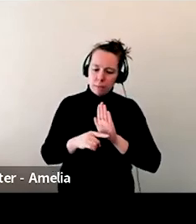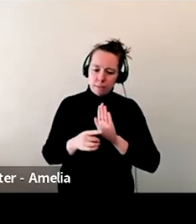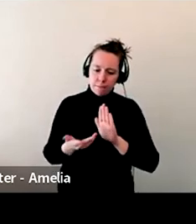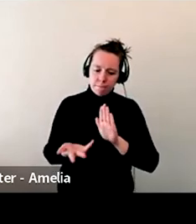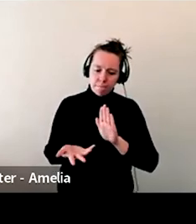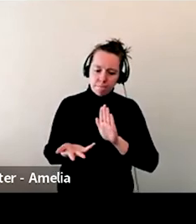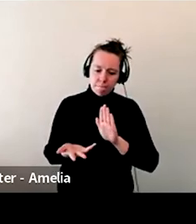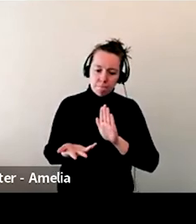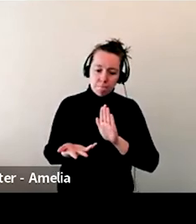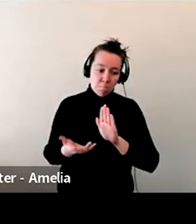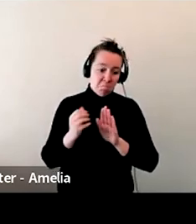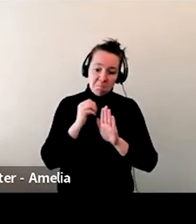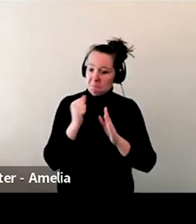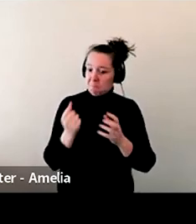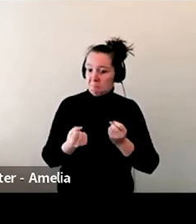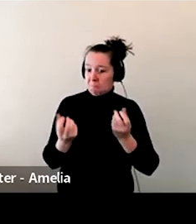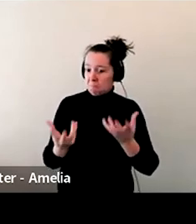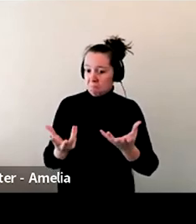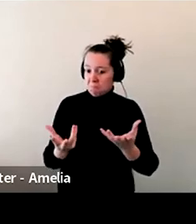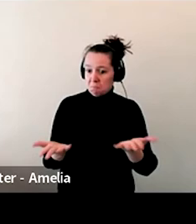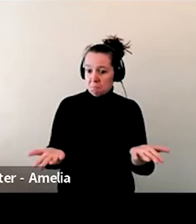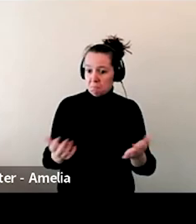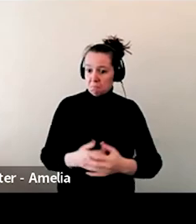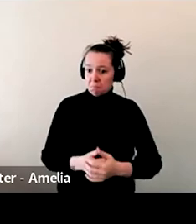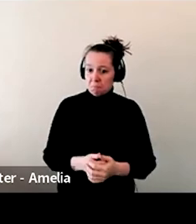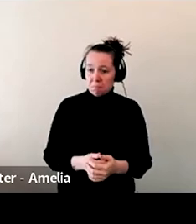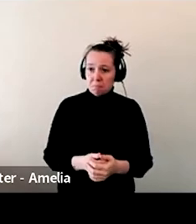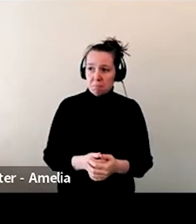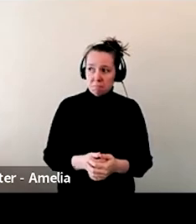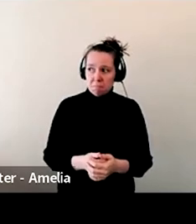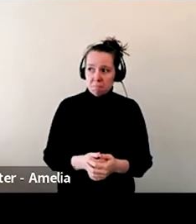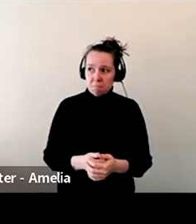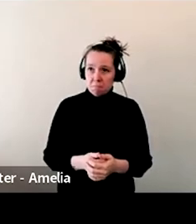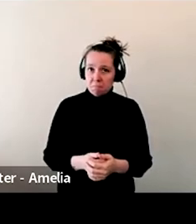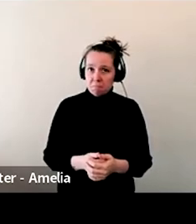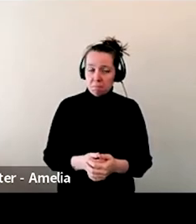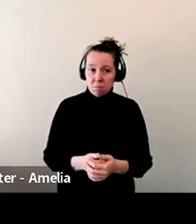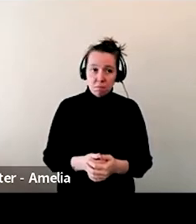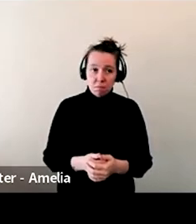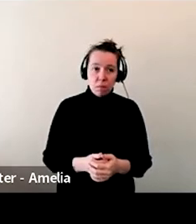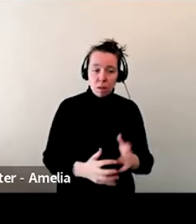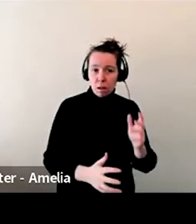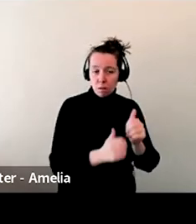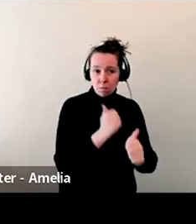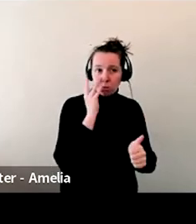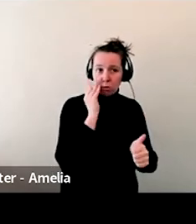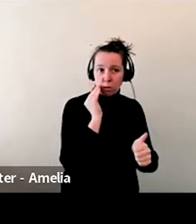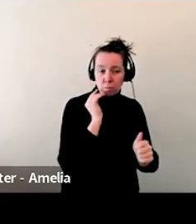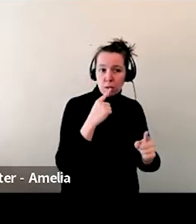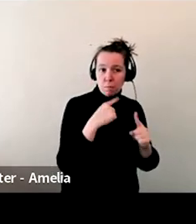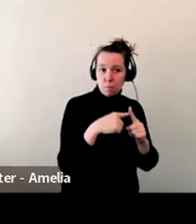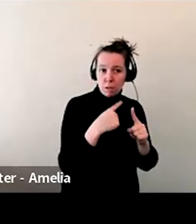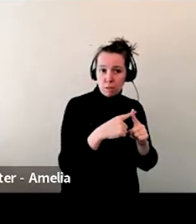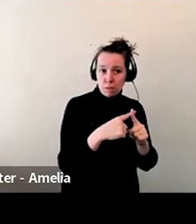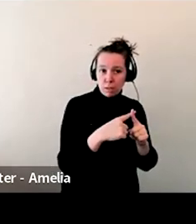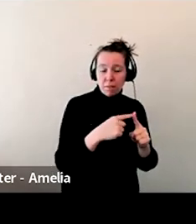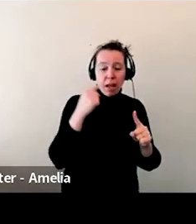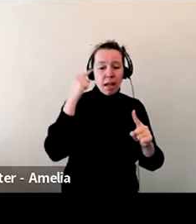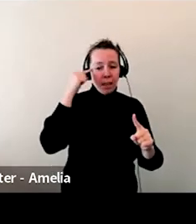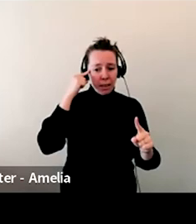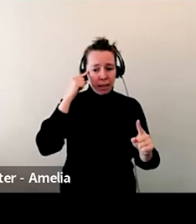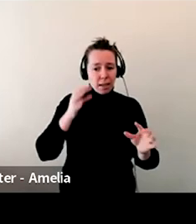Not too many, actually. I think one of the hardest things in regards to your question about stock change is